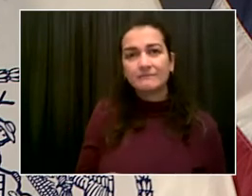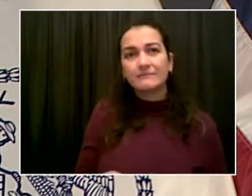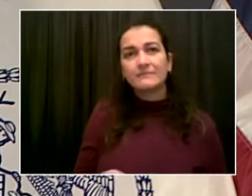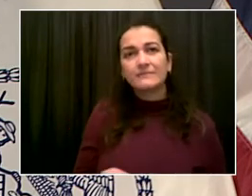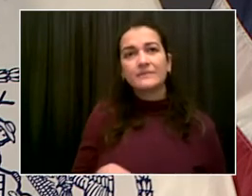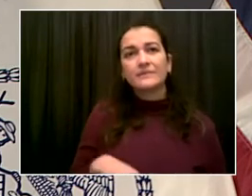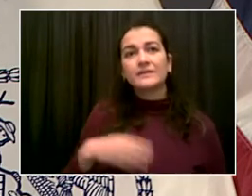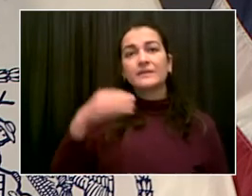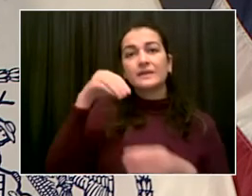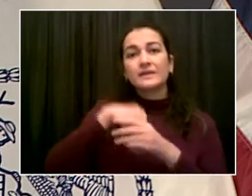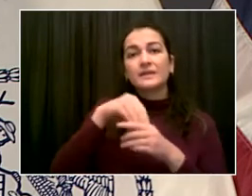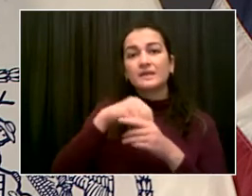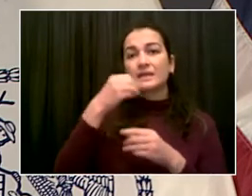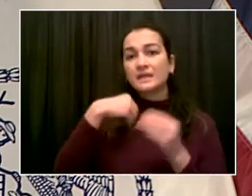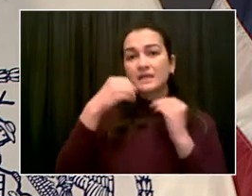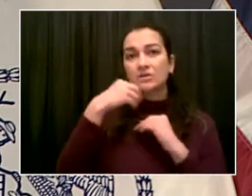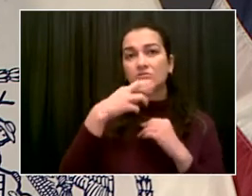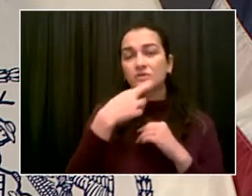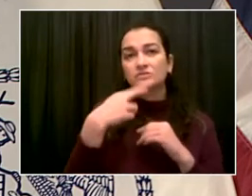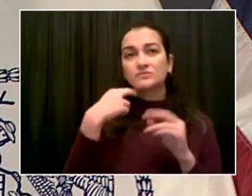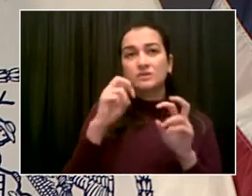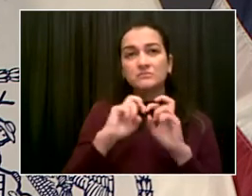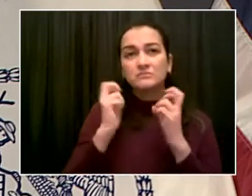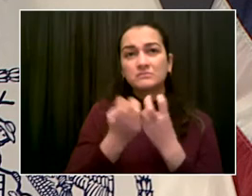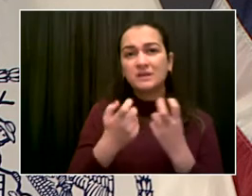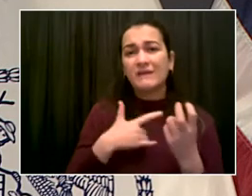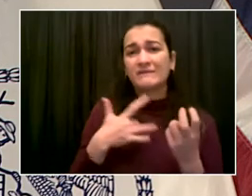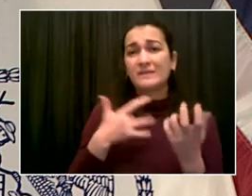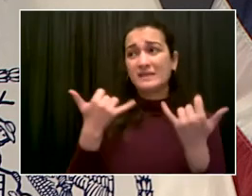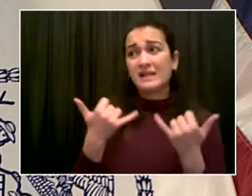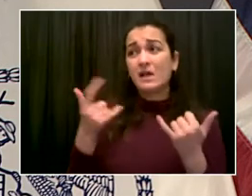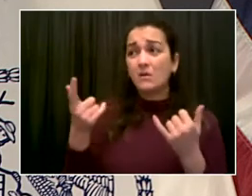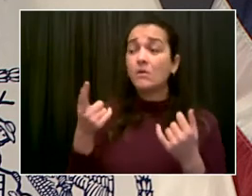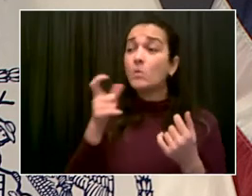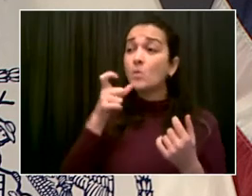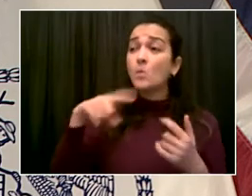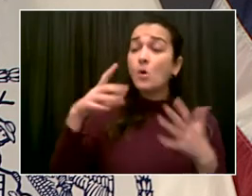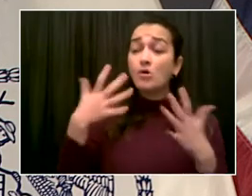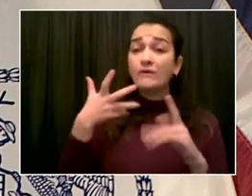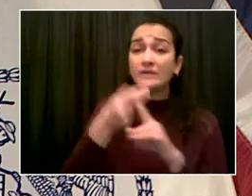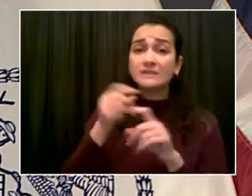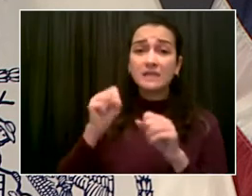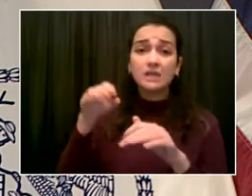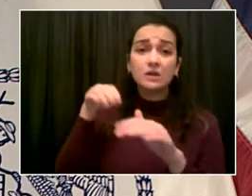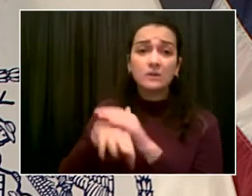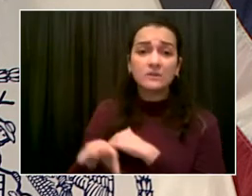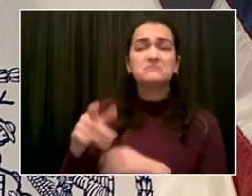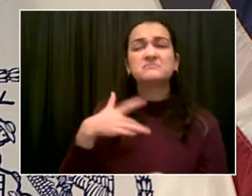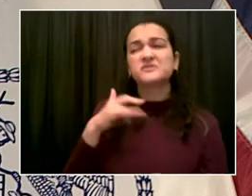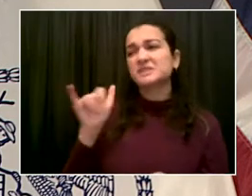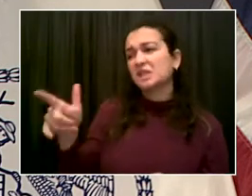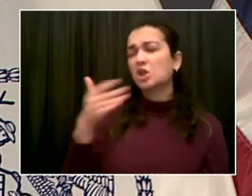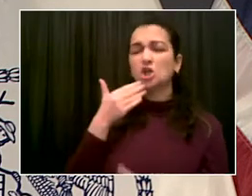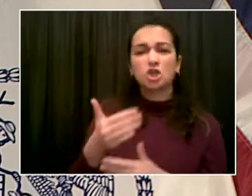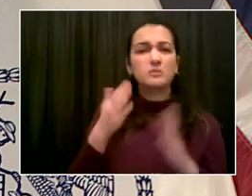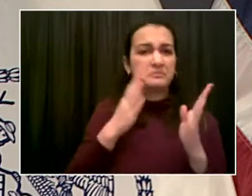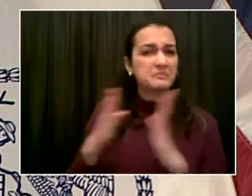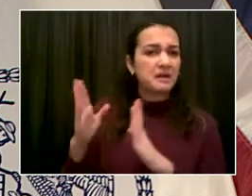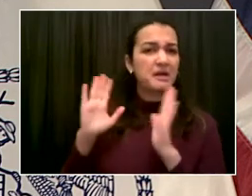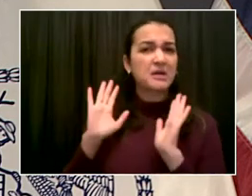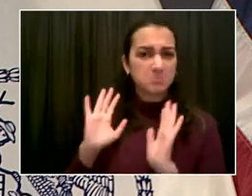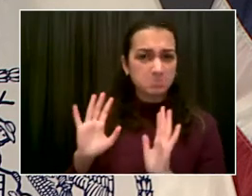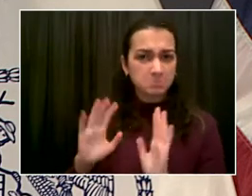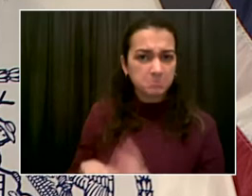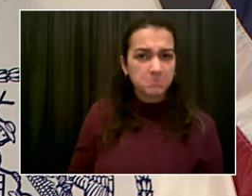NYC. So that will continue, obviously. The overall reality is to